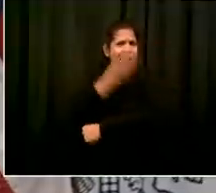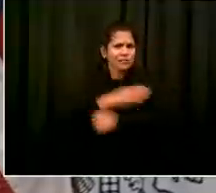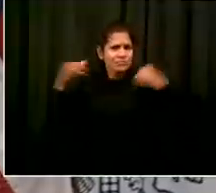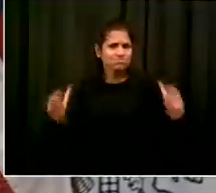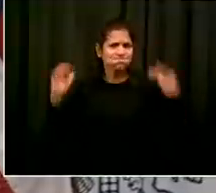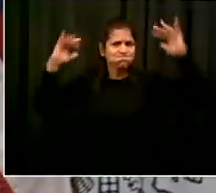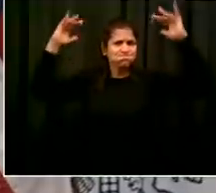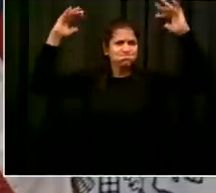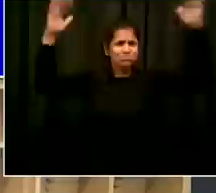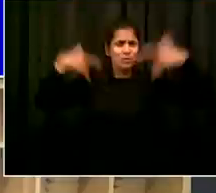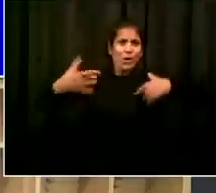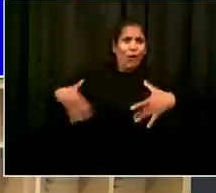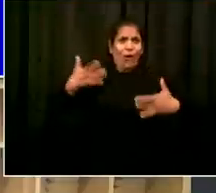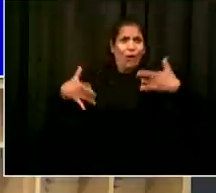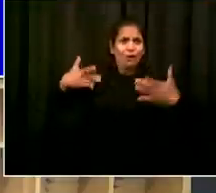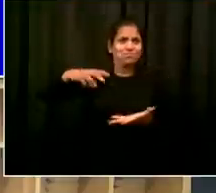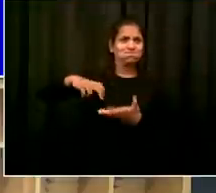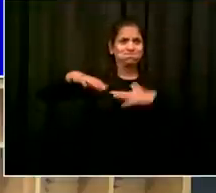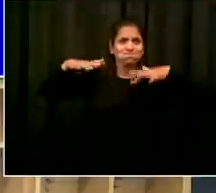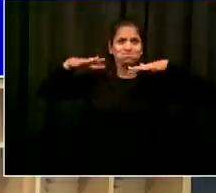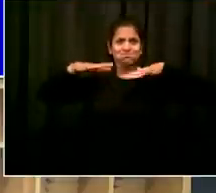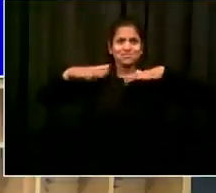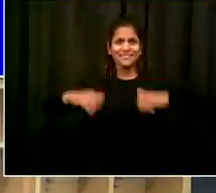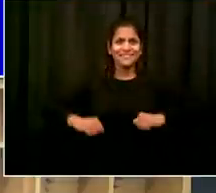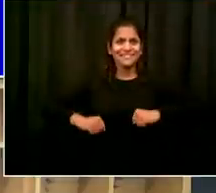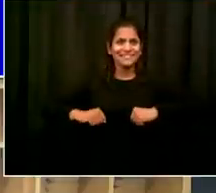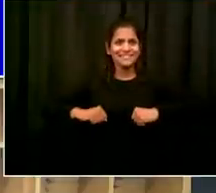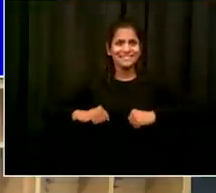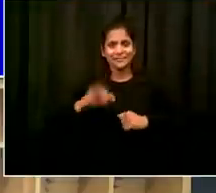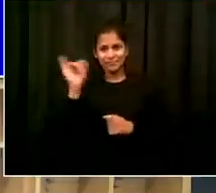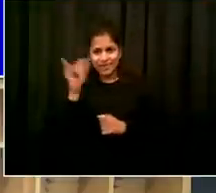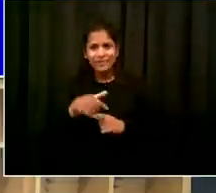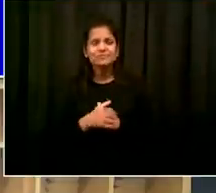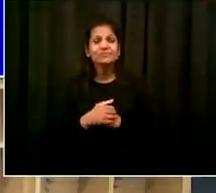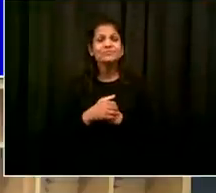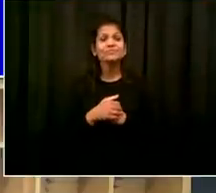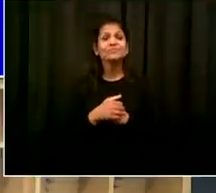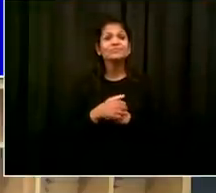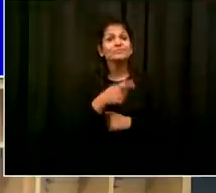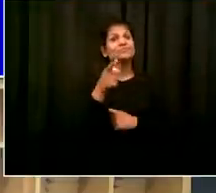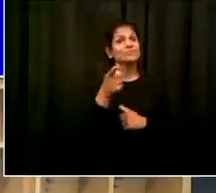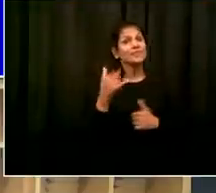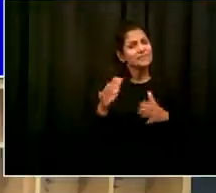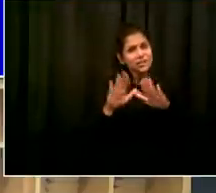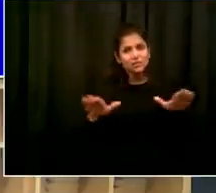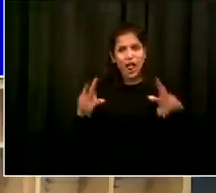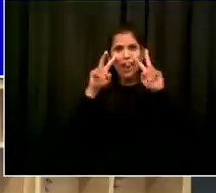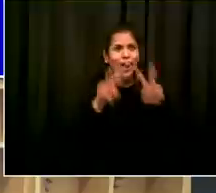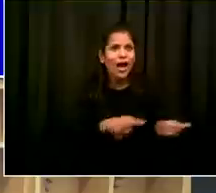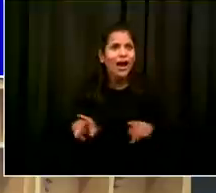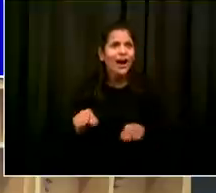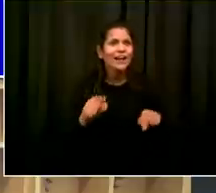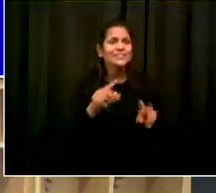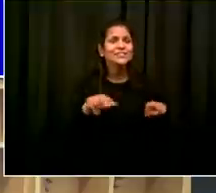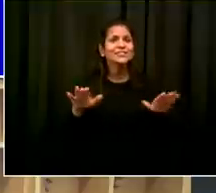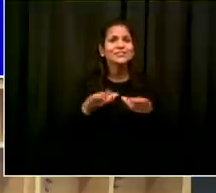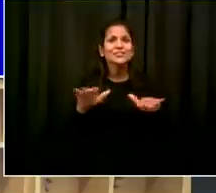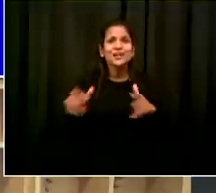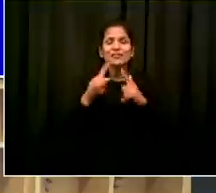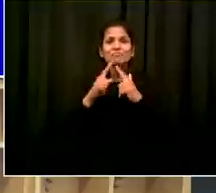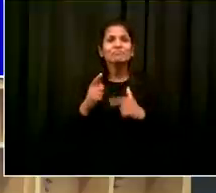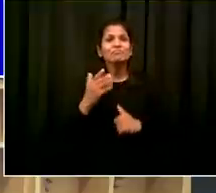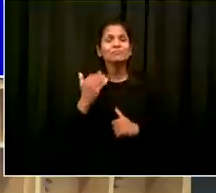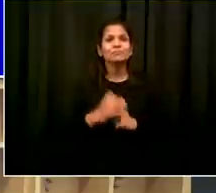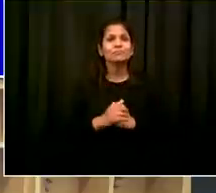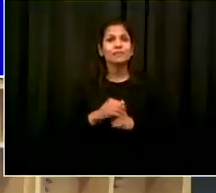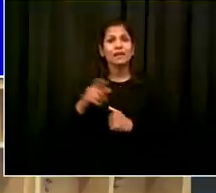they always amaze me they always inspire me they are just ready to find the good and the positive and the kids yesterday going into